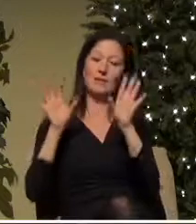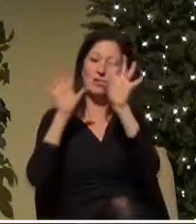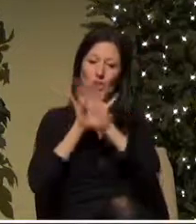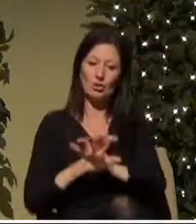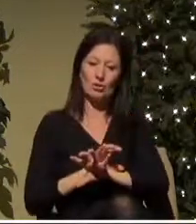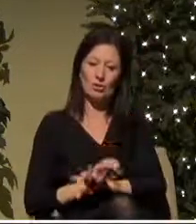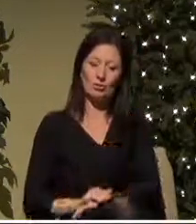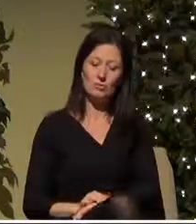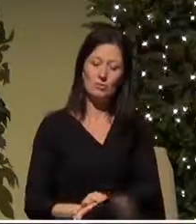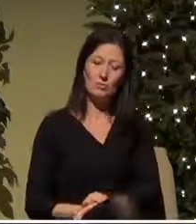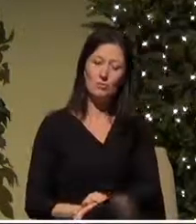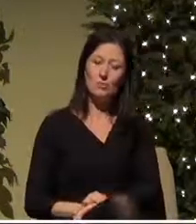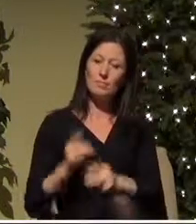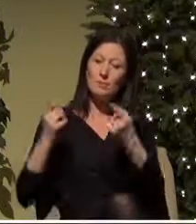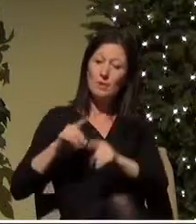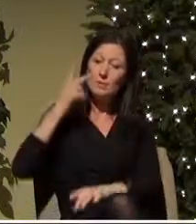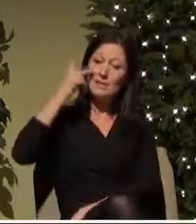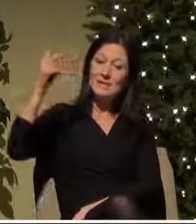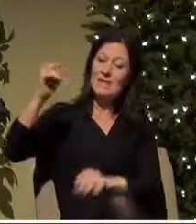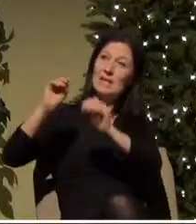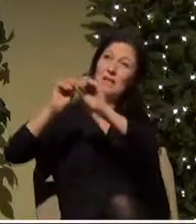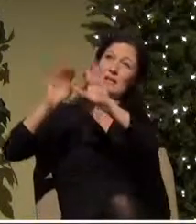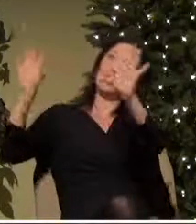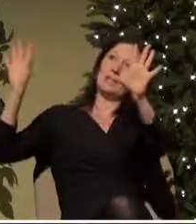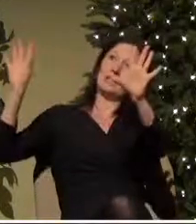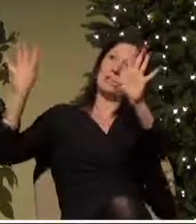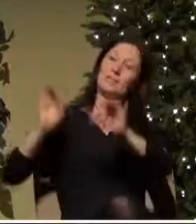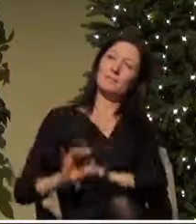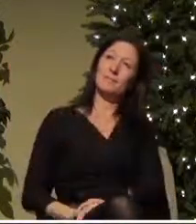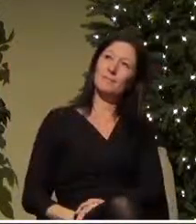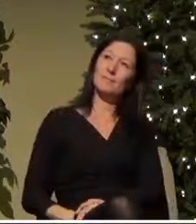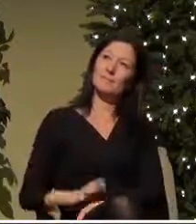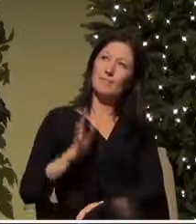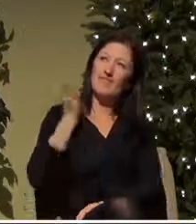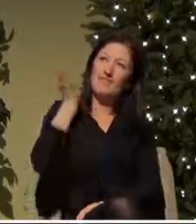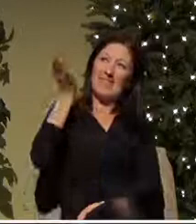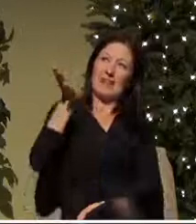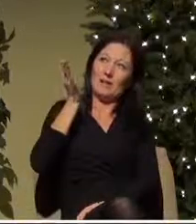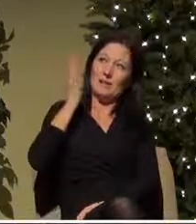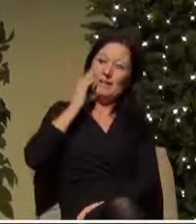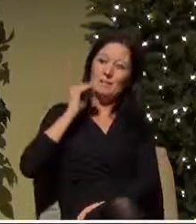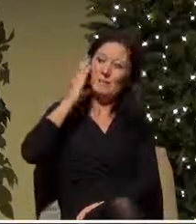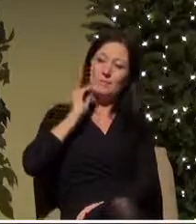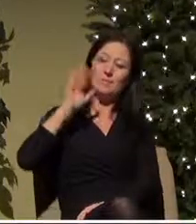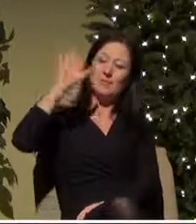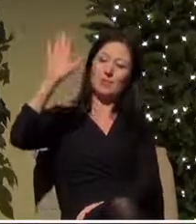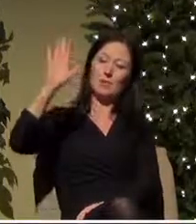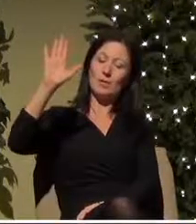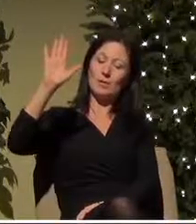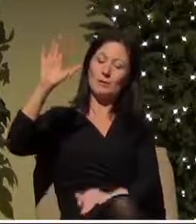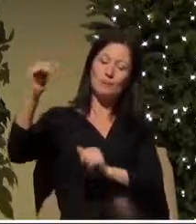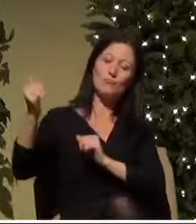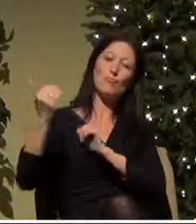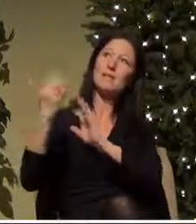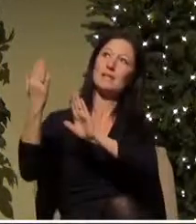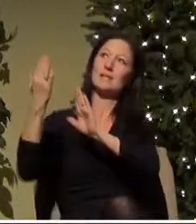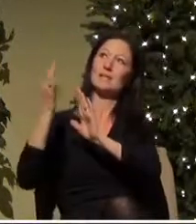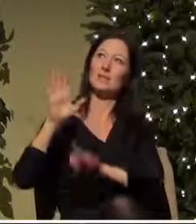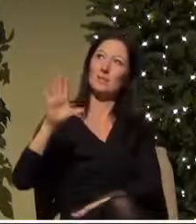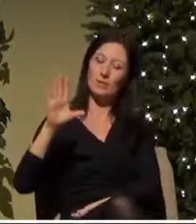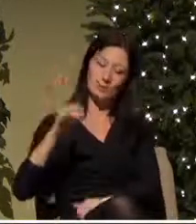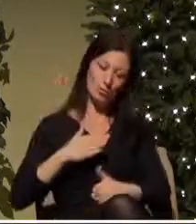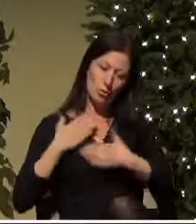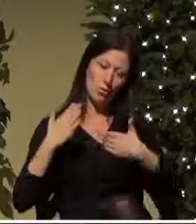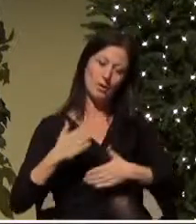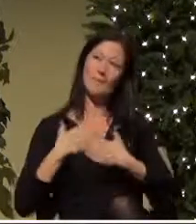and when we see that light may we experience your presence and your joy may we know the